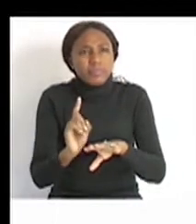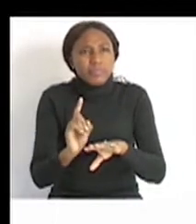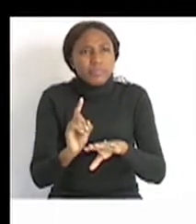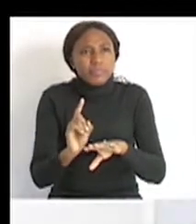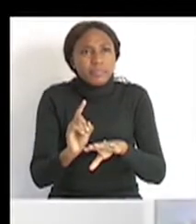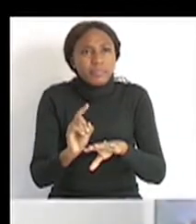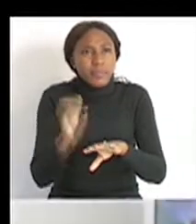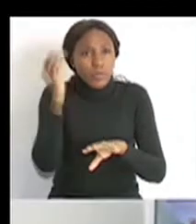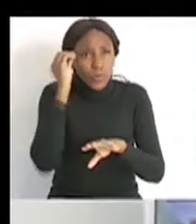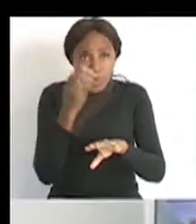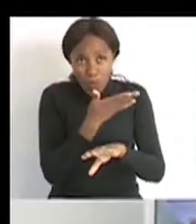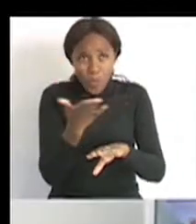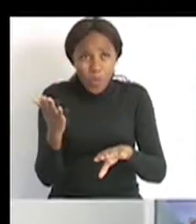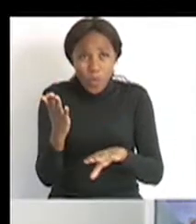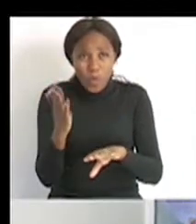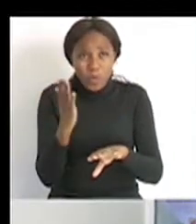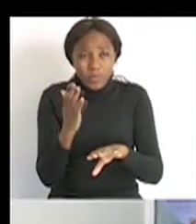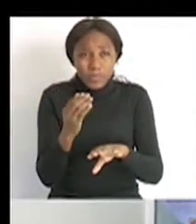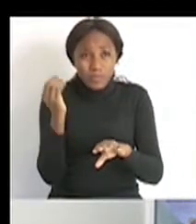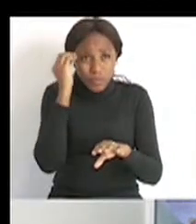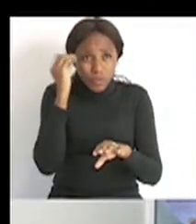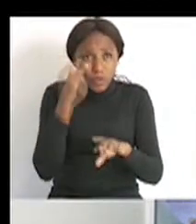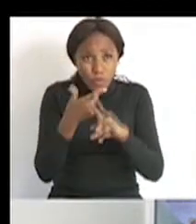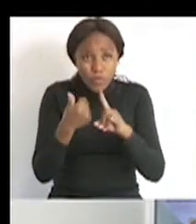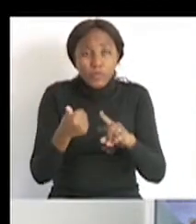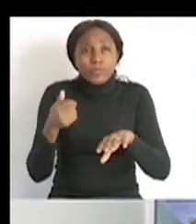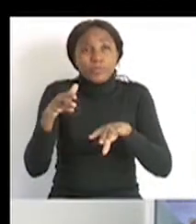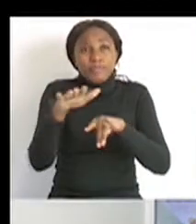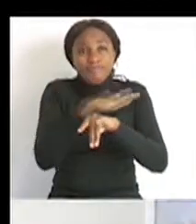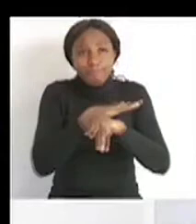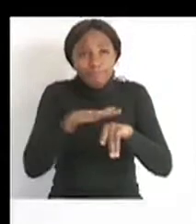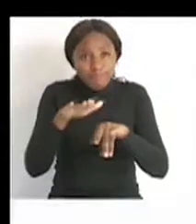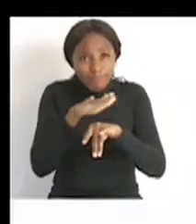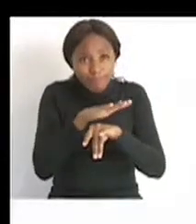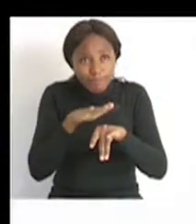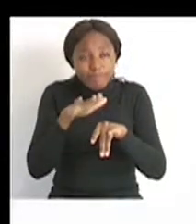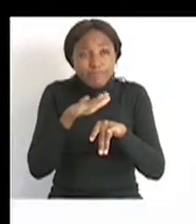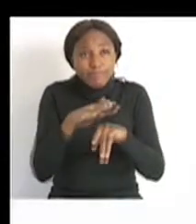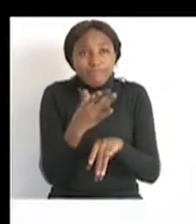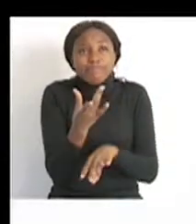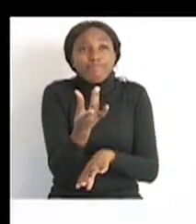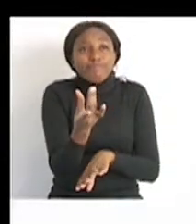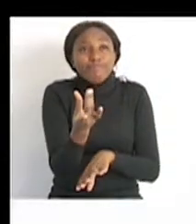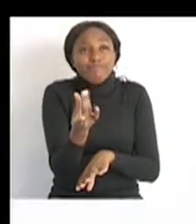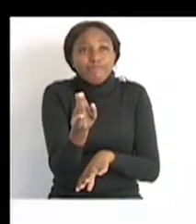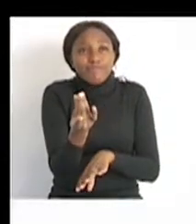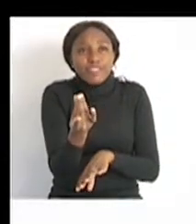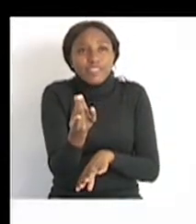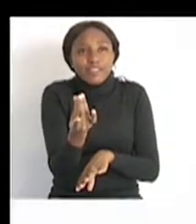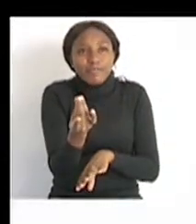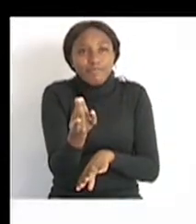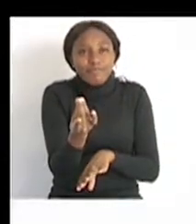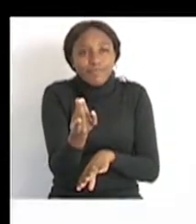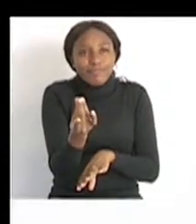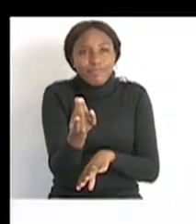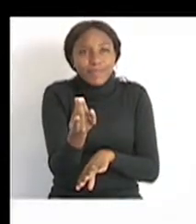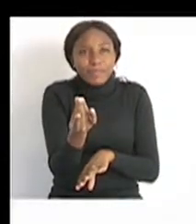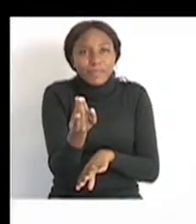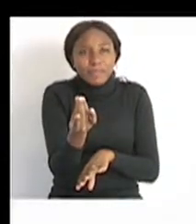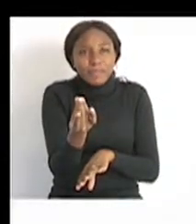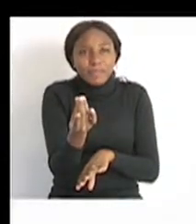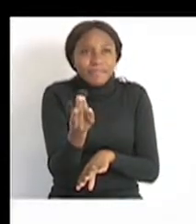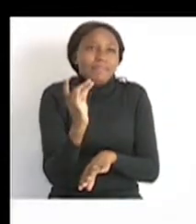most common example and something that you guys will think of immediately is meat.